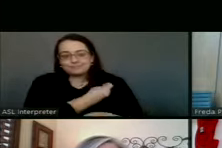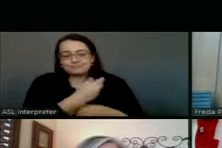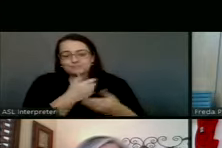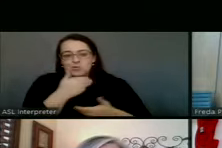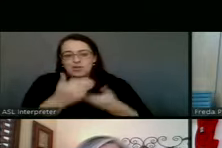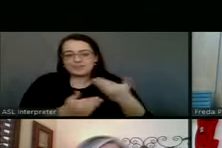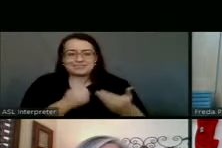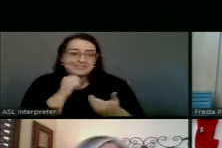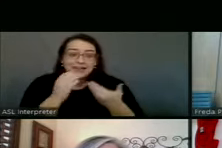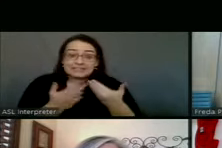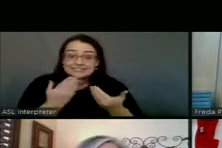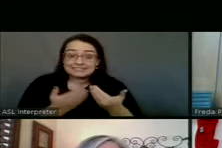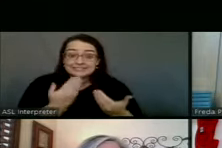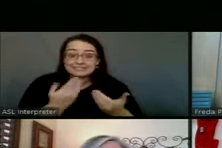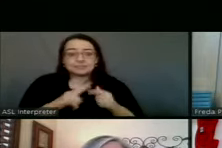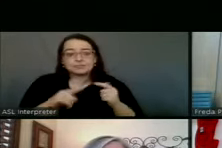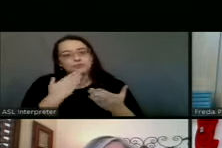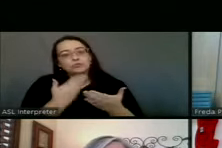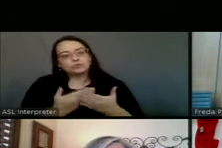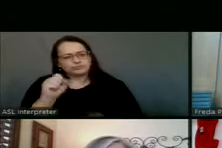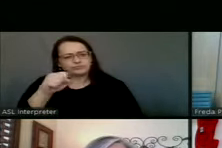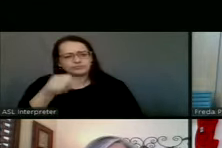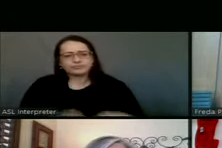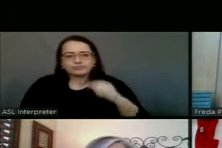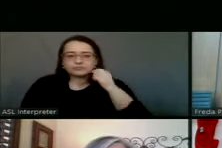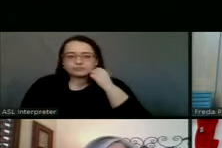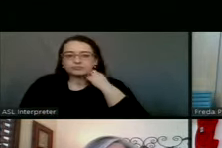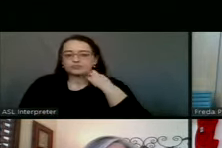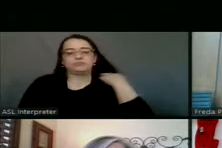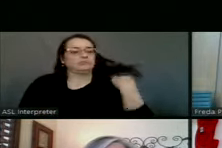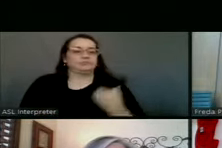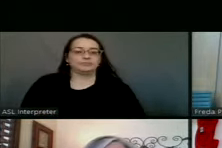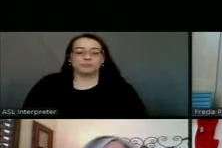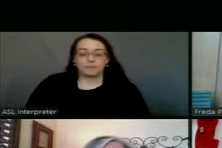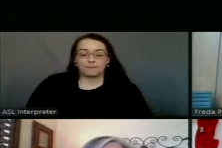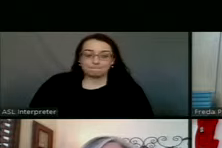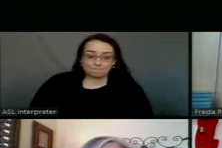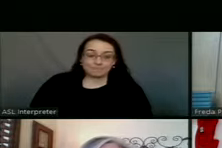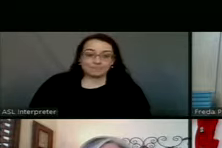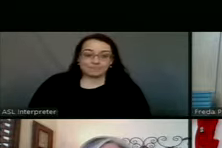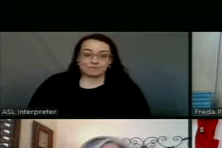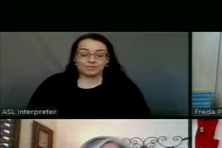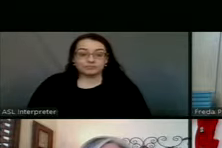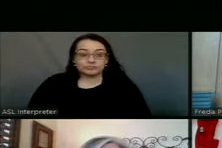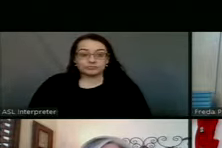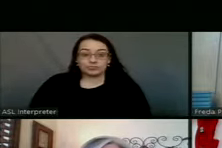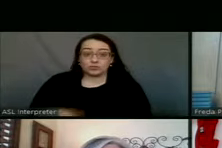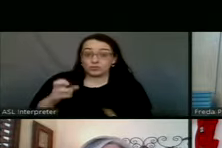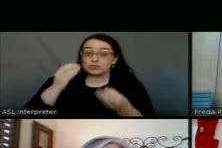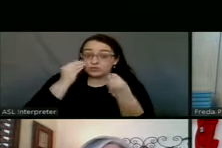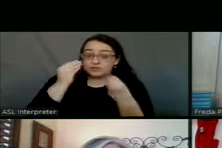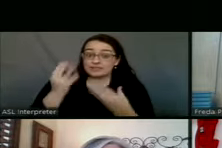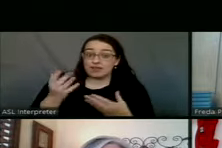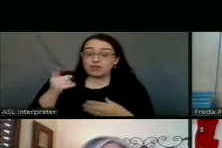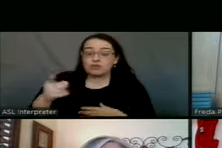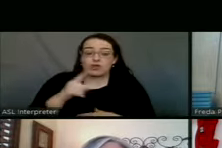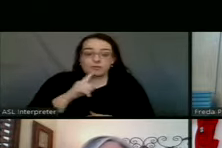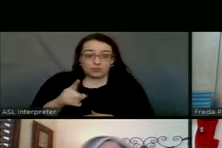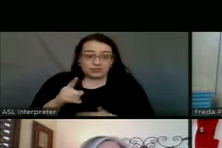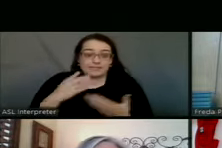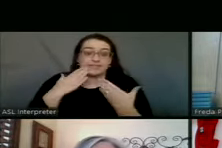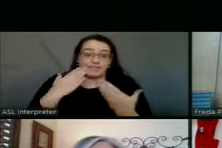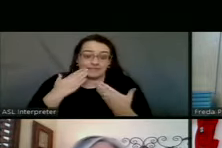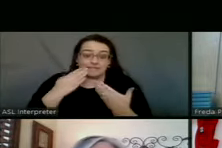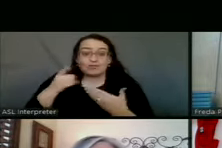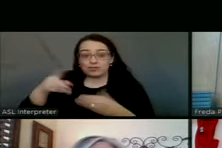not been easy, but it has been good. Well, in that, in that light, I just want to tell you that I am so grateful